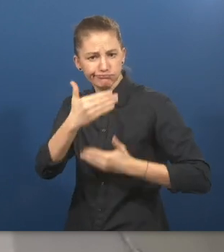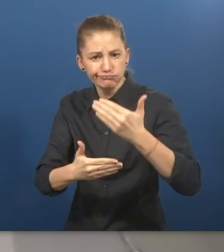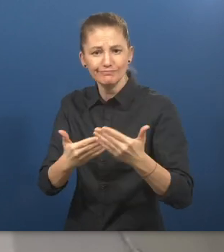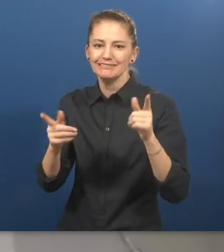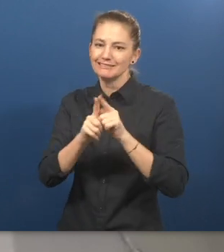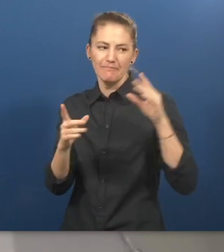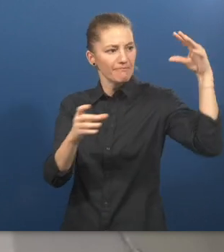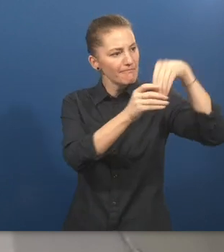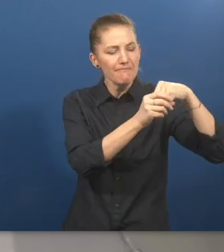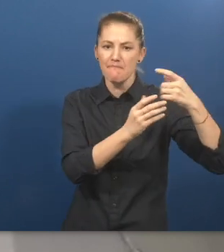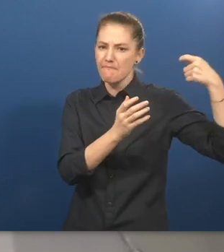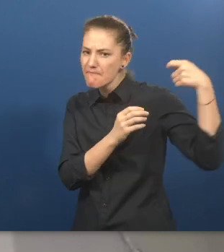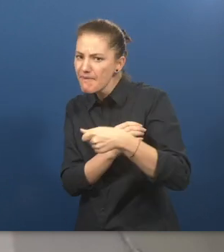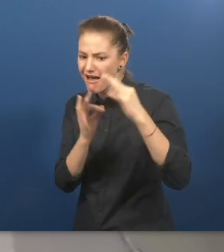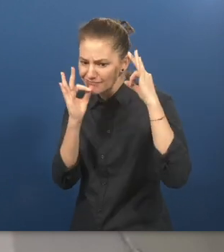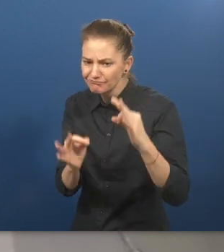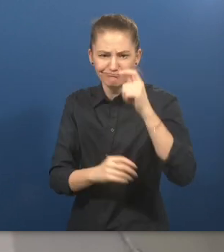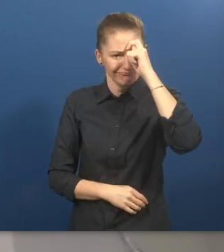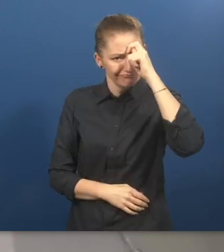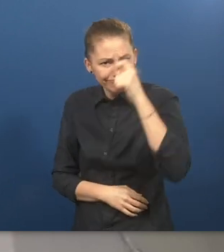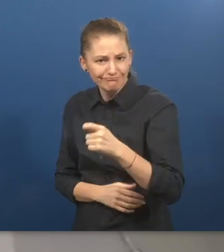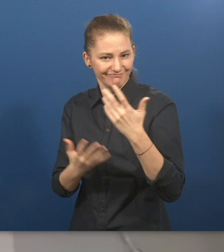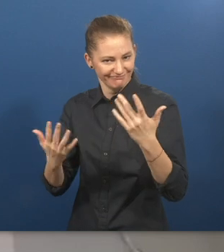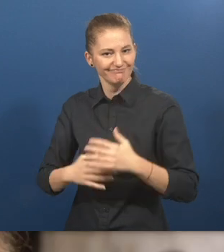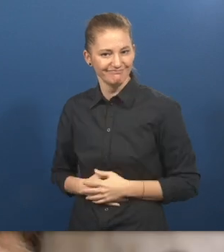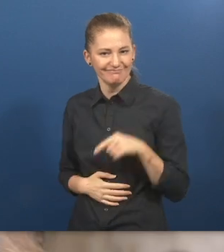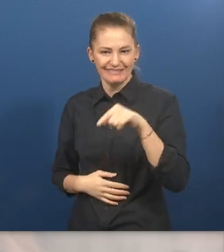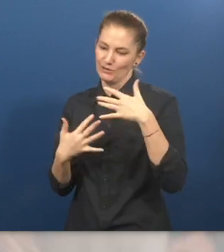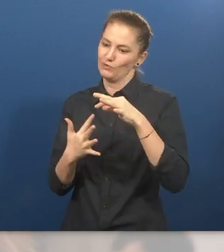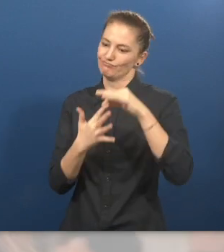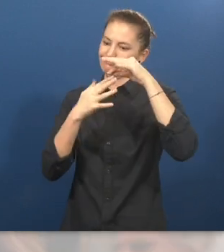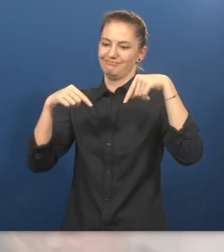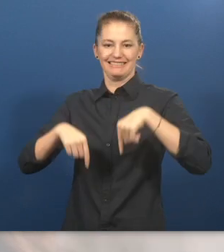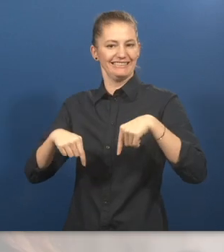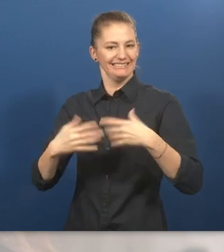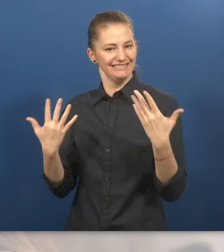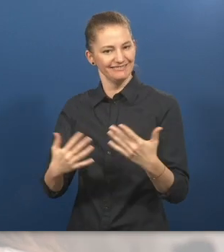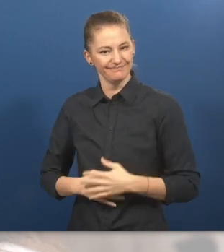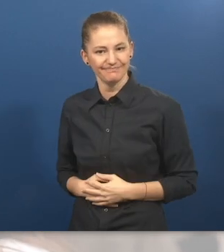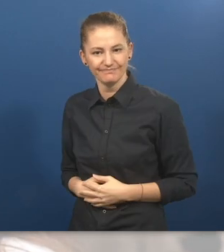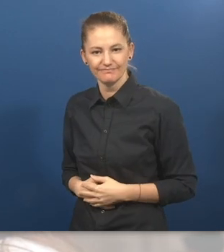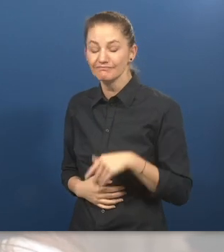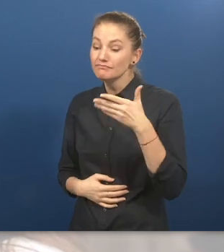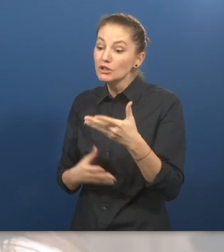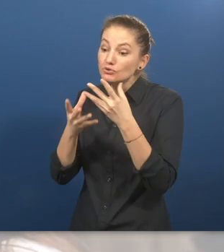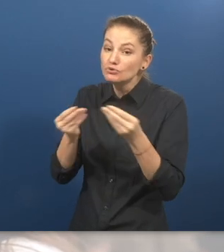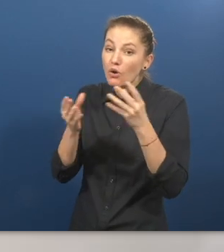valued. I think that's what's really unique about what we do. How did this solution change your life?